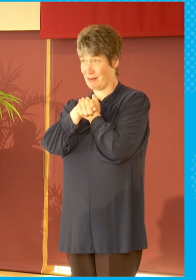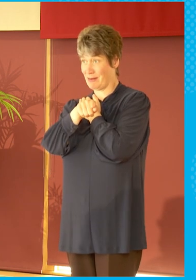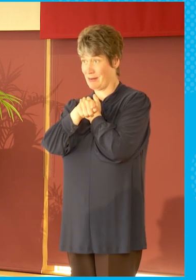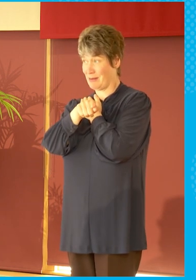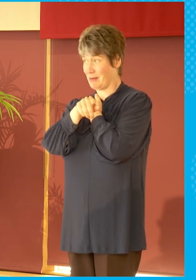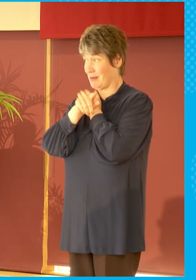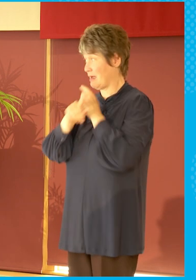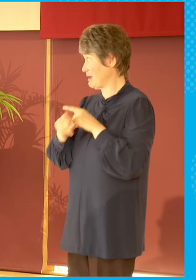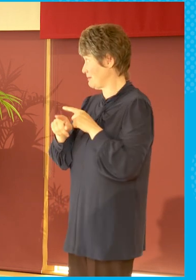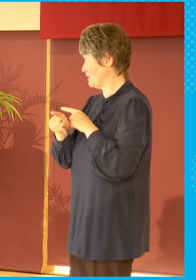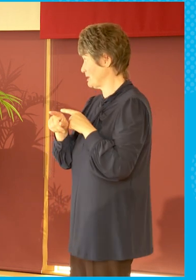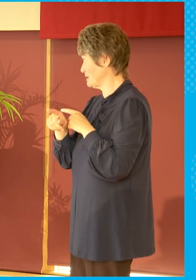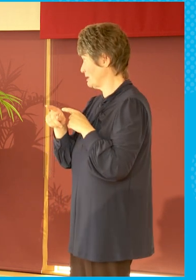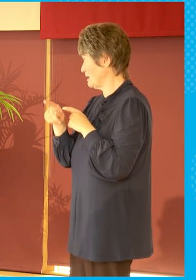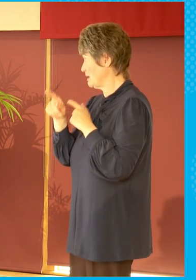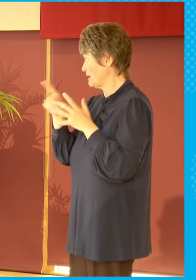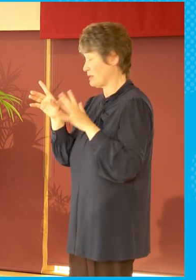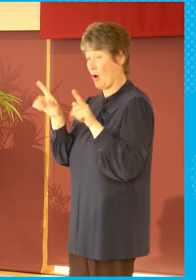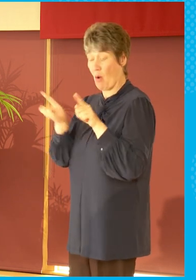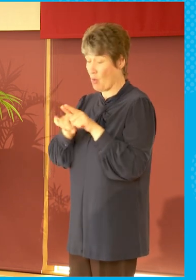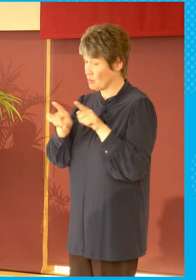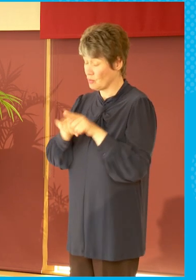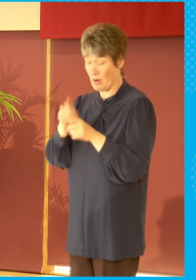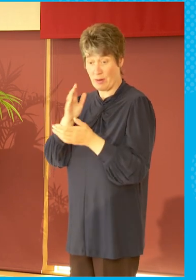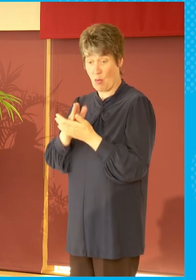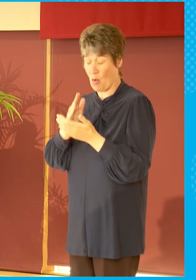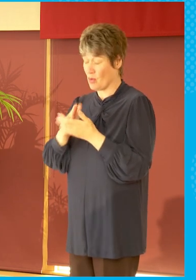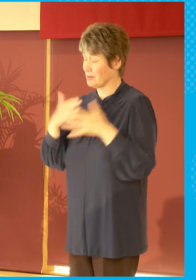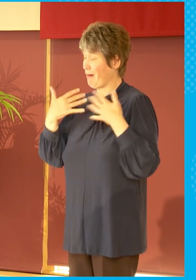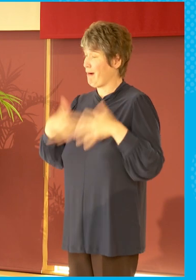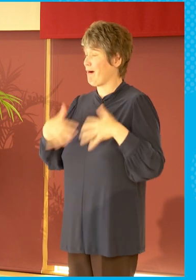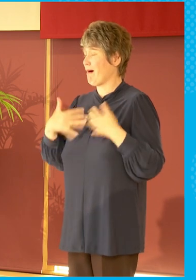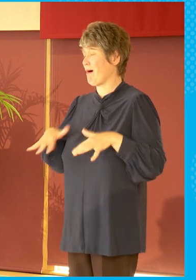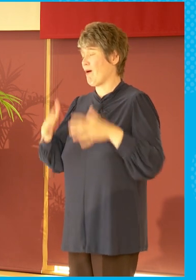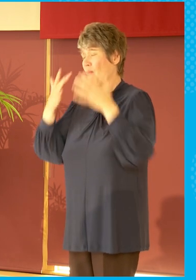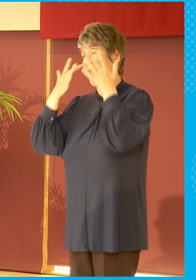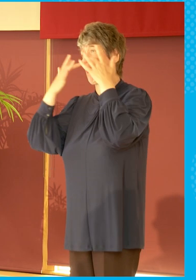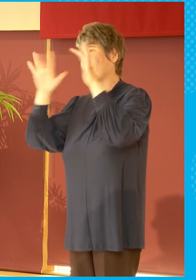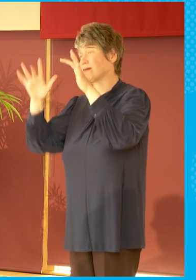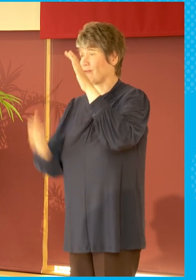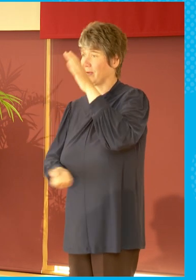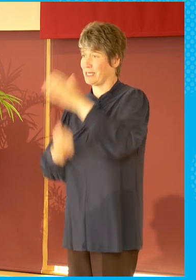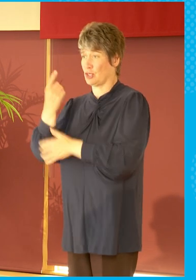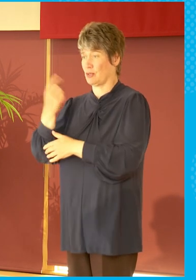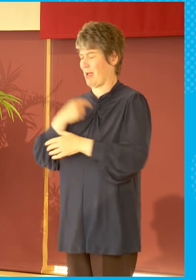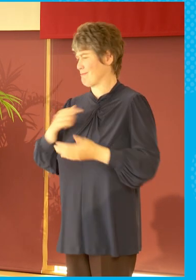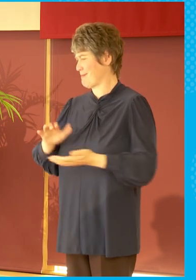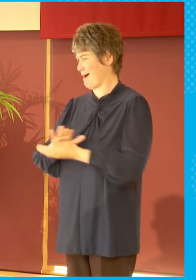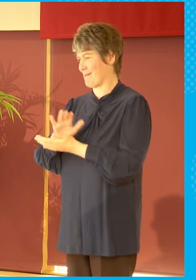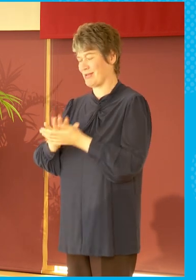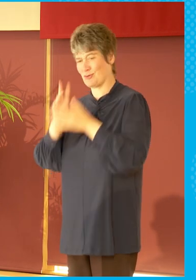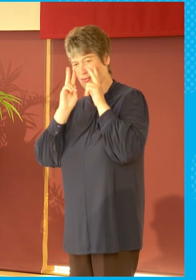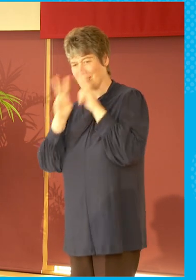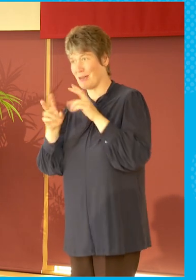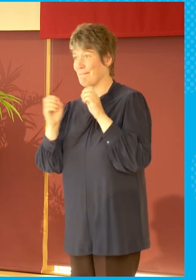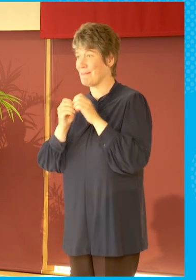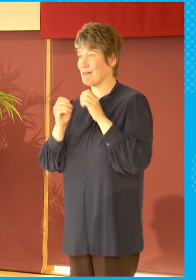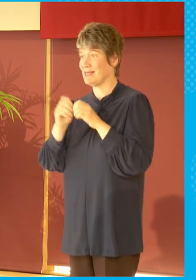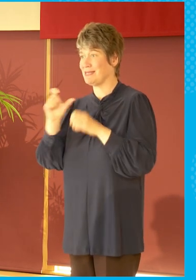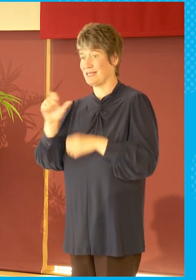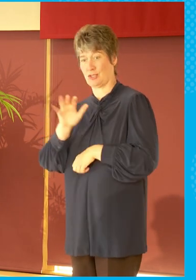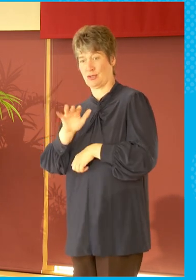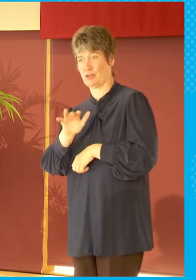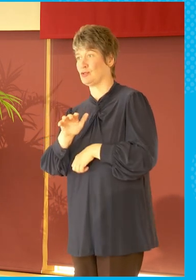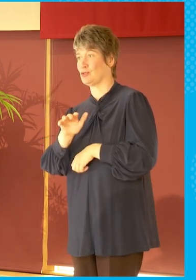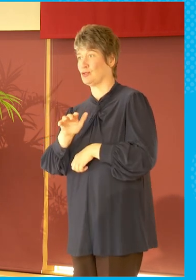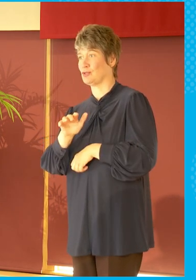fantastic. It was a joyous occasion. It was wonderful. And I was delighted to see that the BBC were there and they were broadcasting it in all their